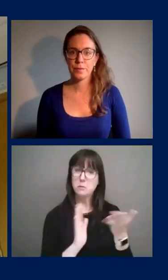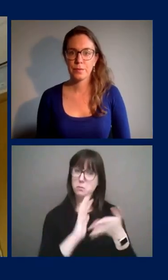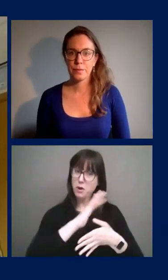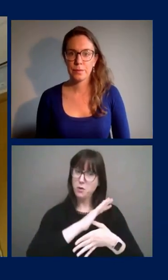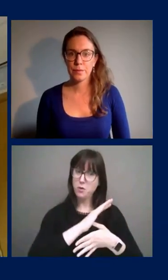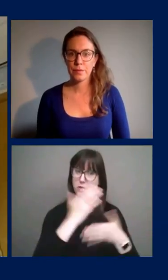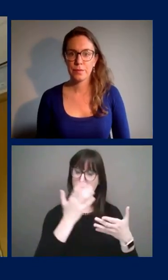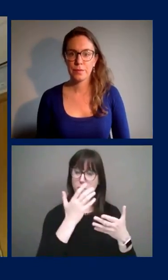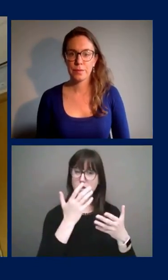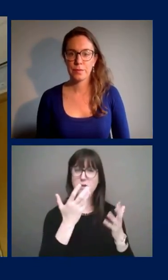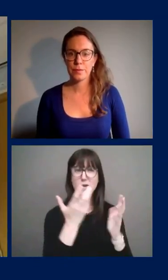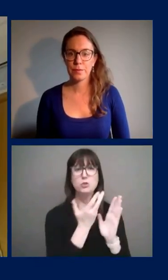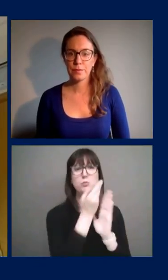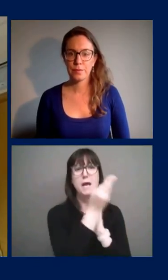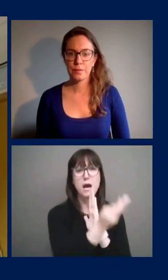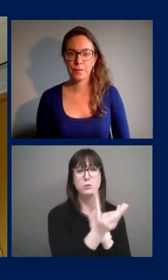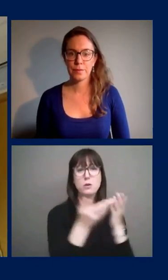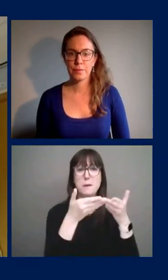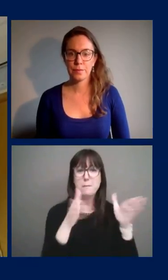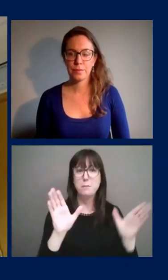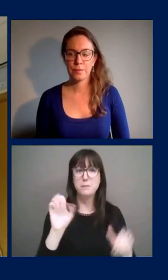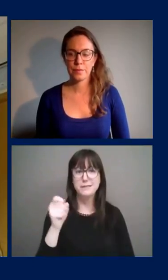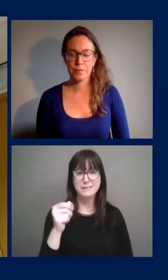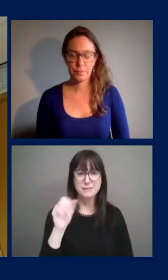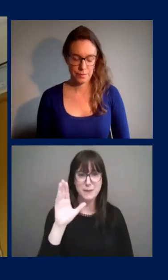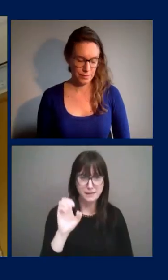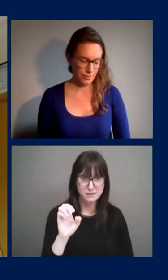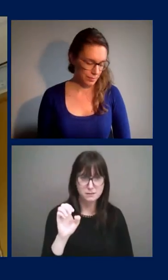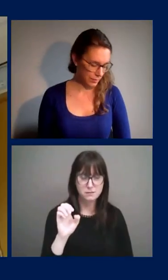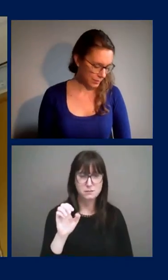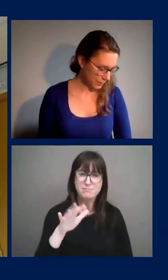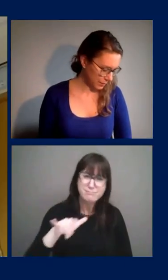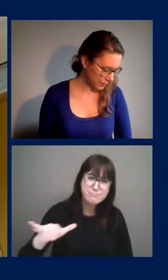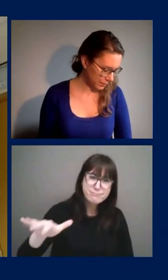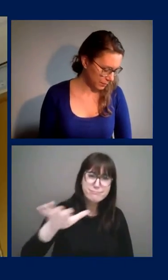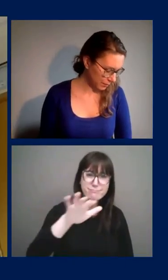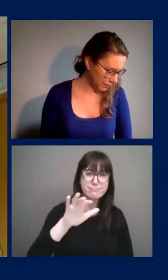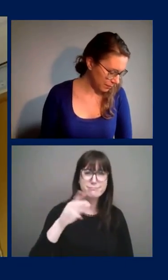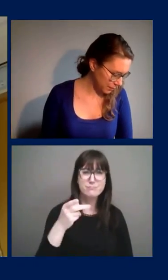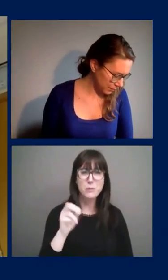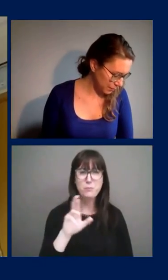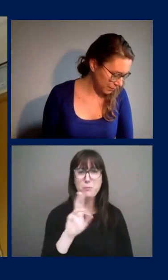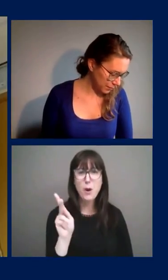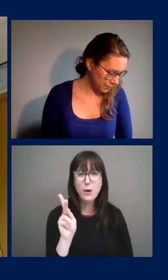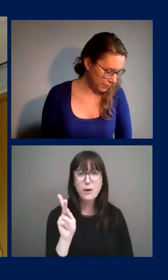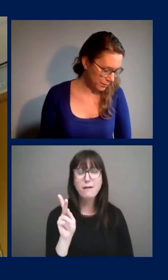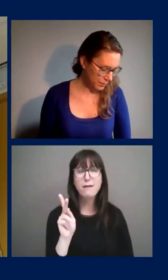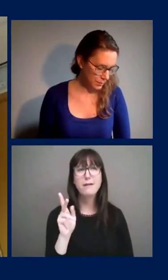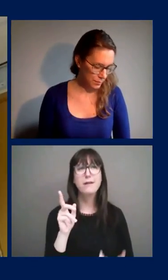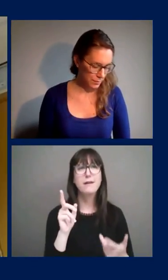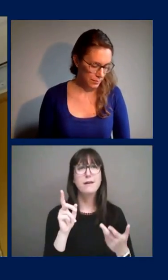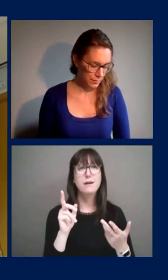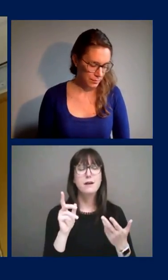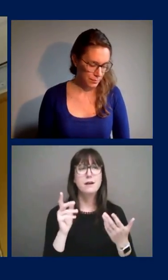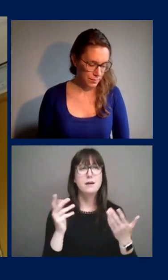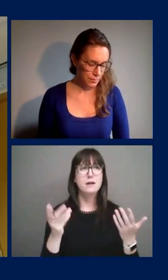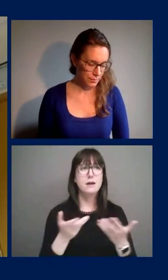get back out into public spaces like parks, um, and to, uh, be able to, um,